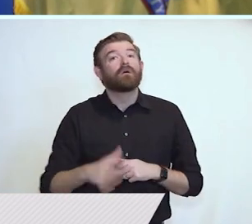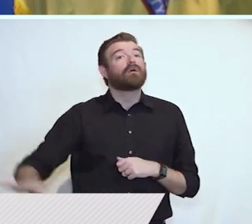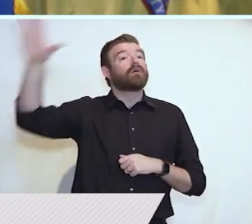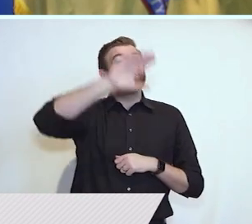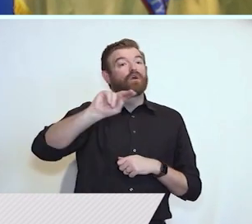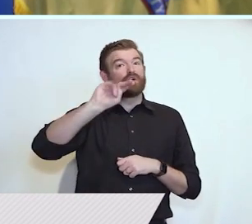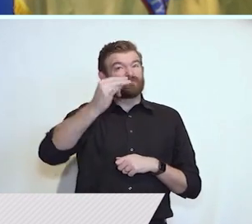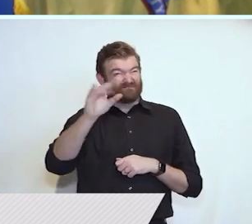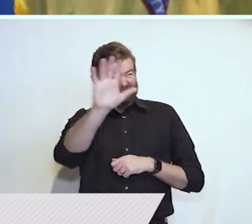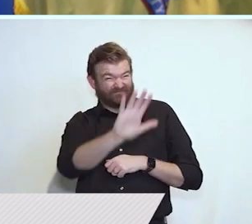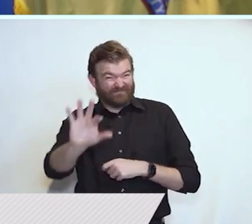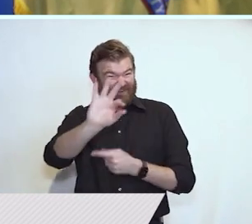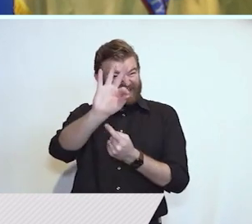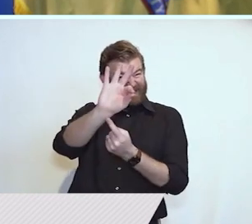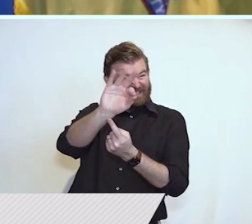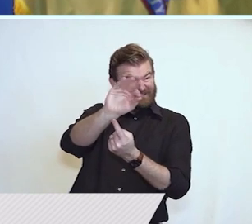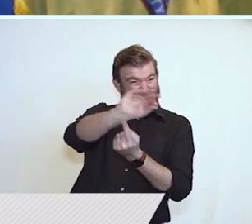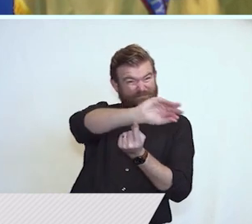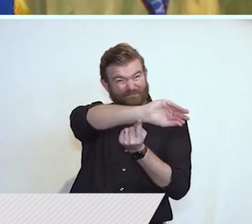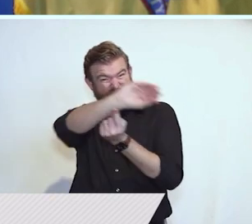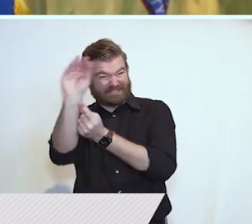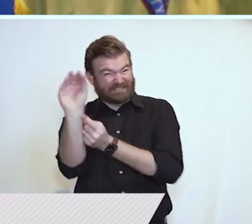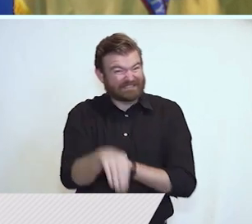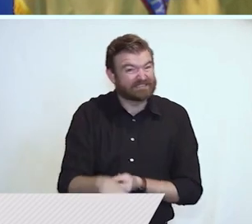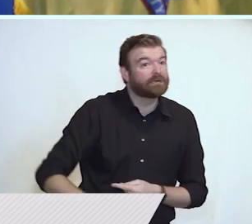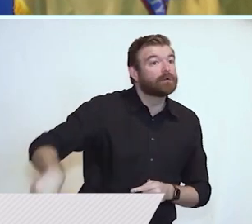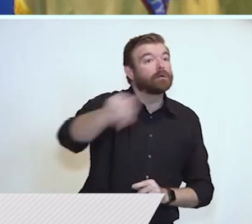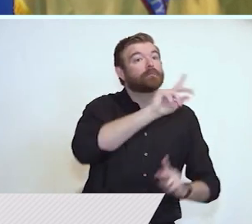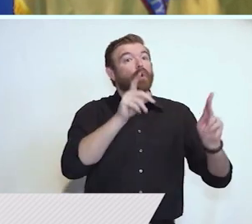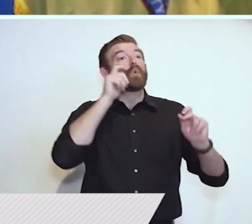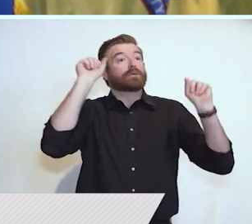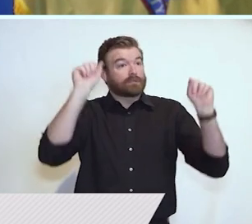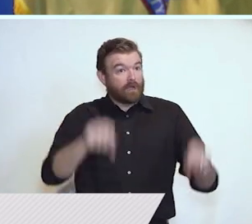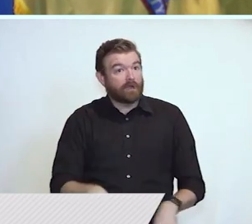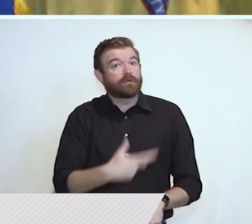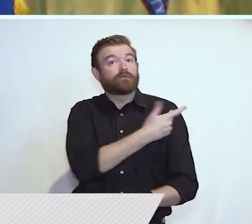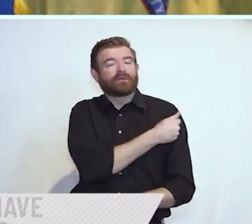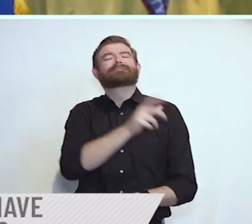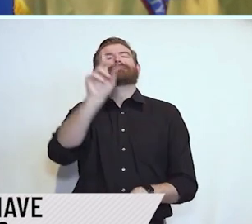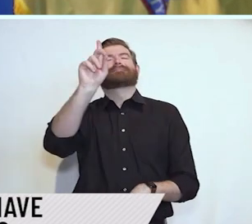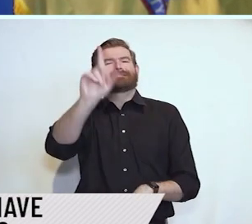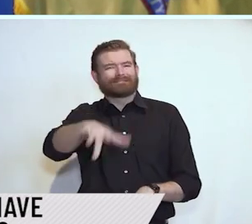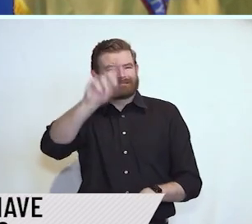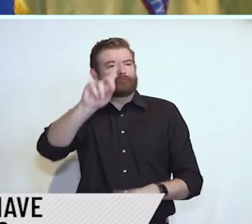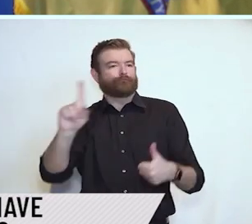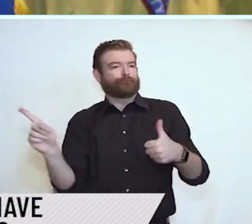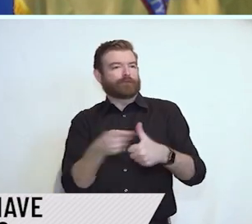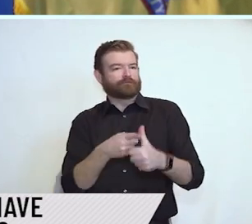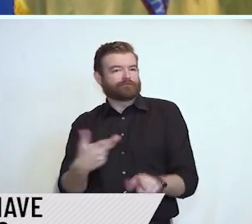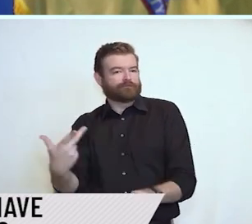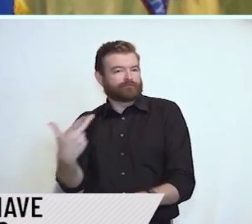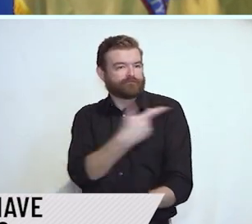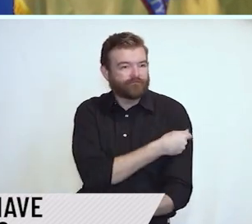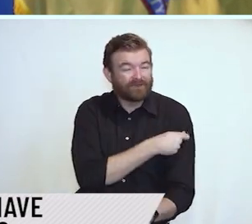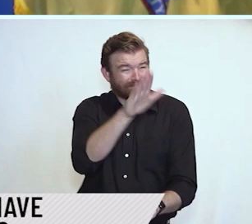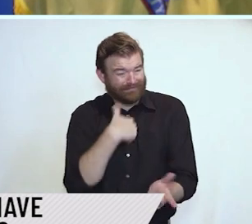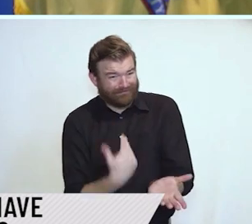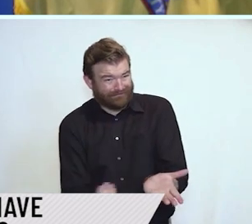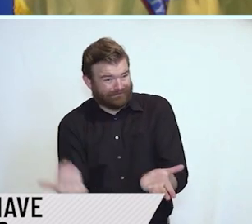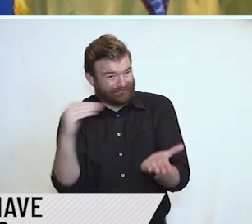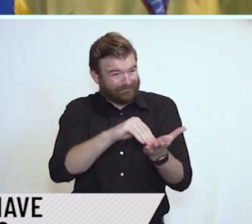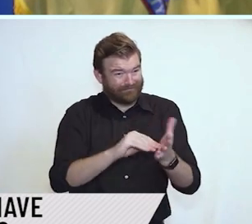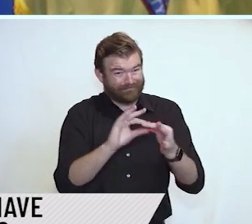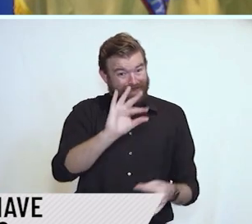of all eligible residents have received at least a first vaccine dose. Let me say that again. Nine out of ten